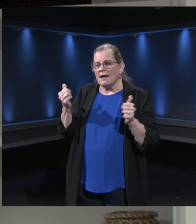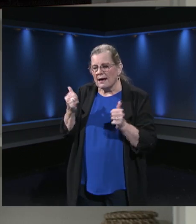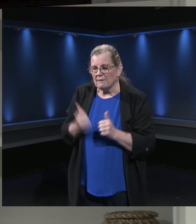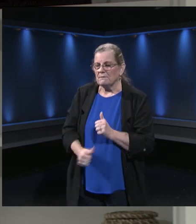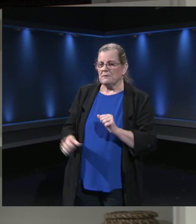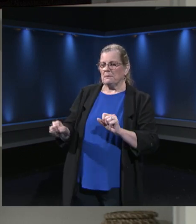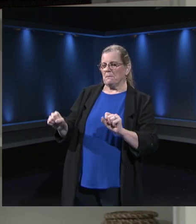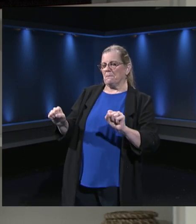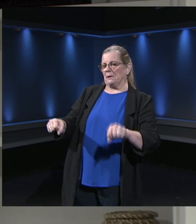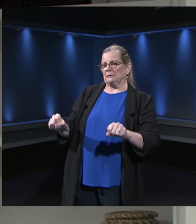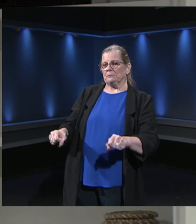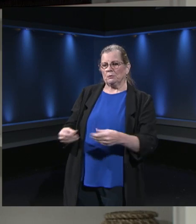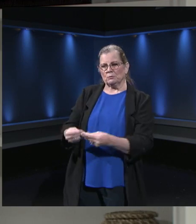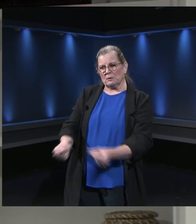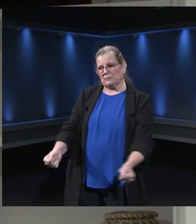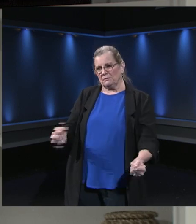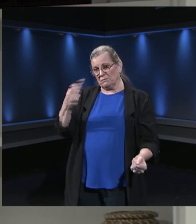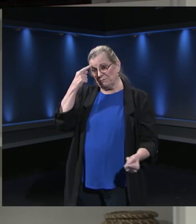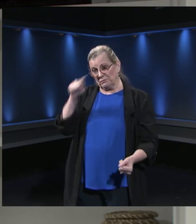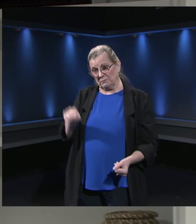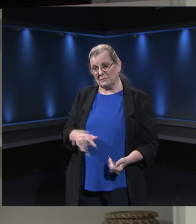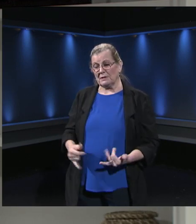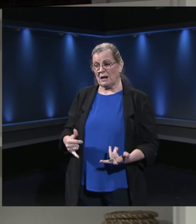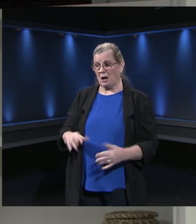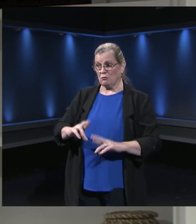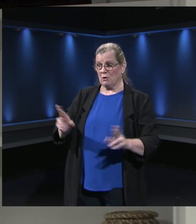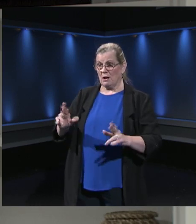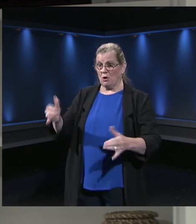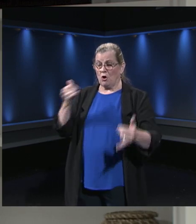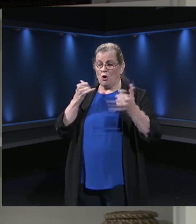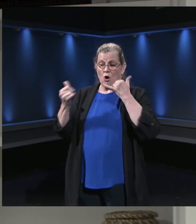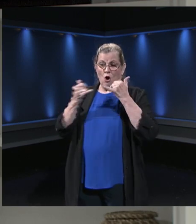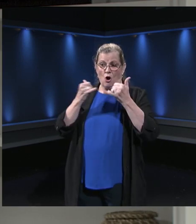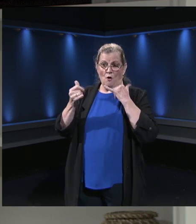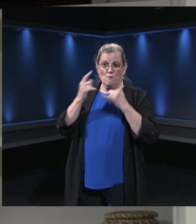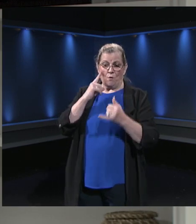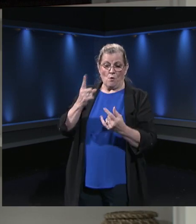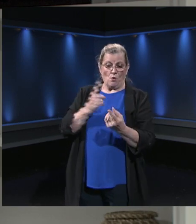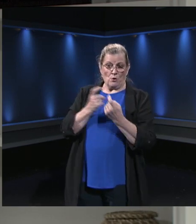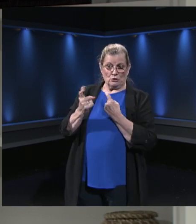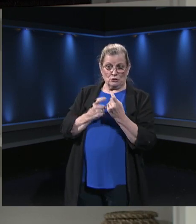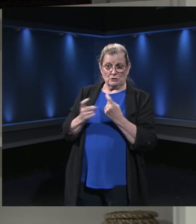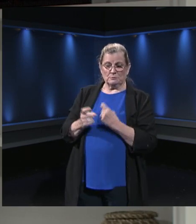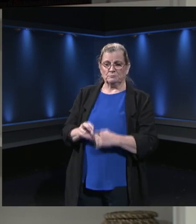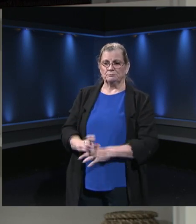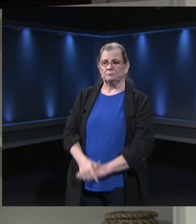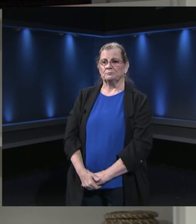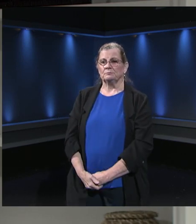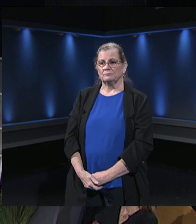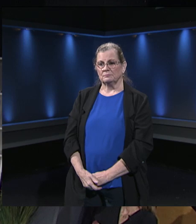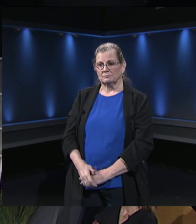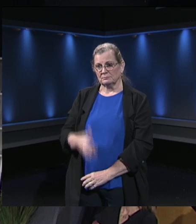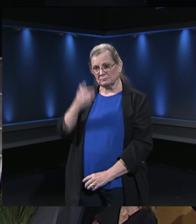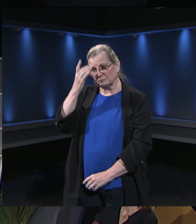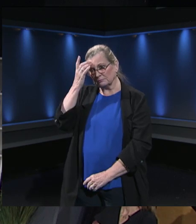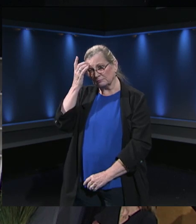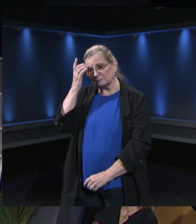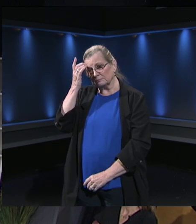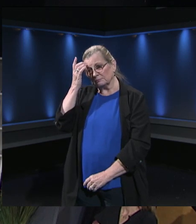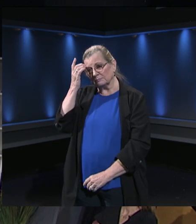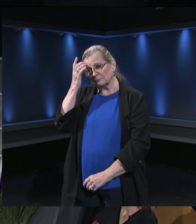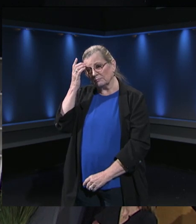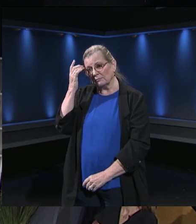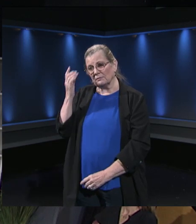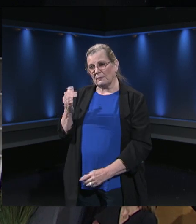families. Let's take a few calls, Tracy, and see if there's some callers that would like to share them with questions for you. Caller, welcome to the community town hall.